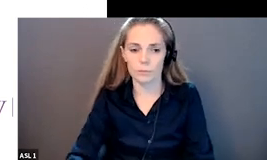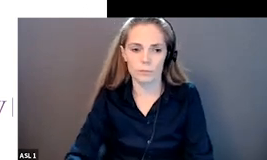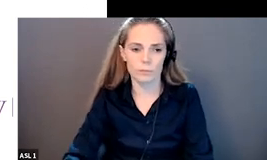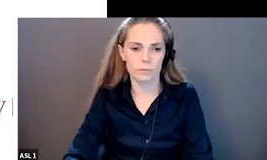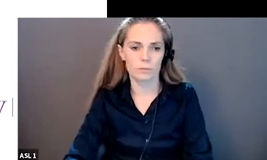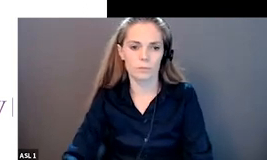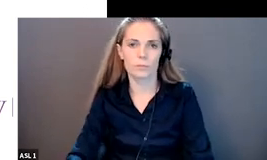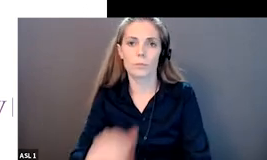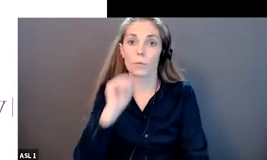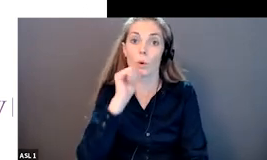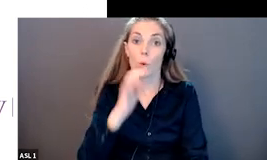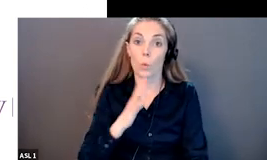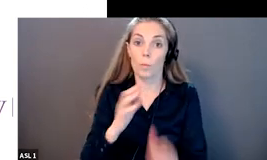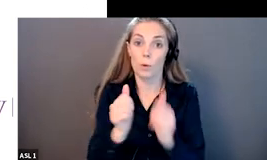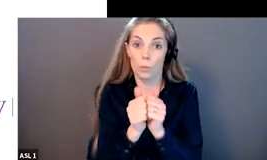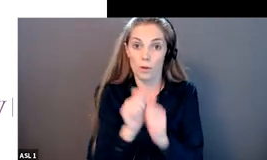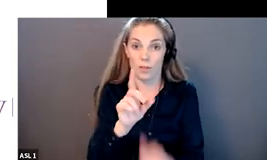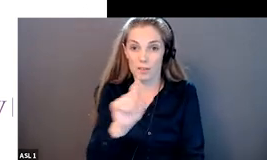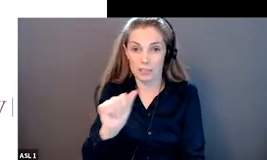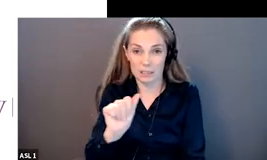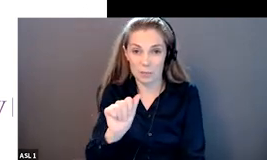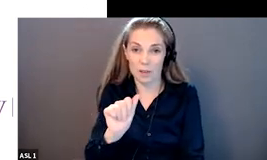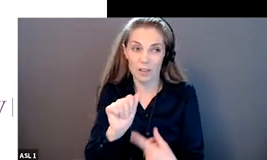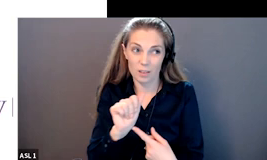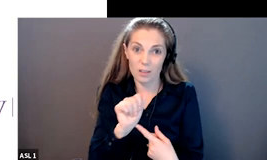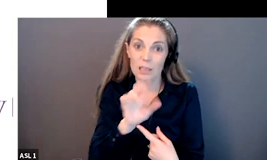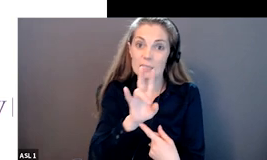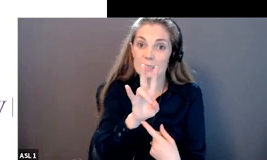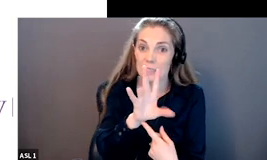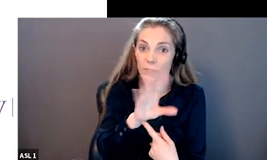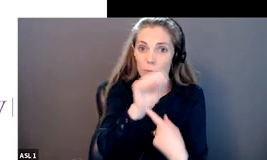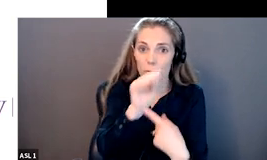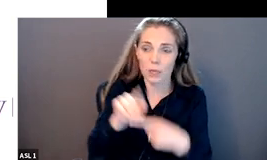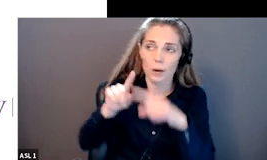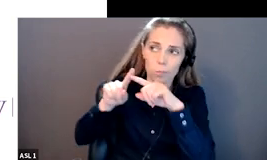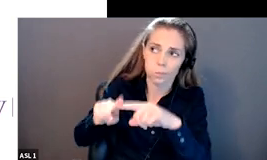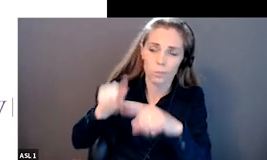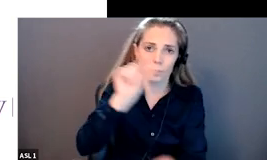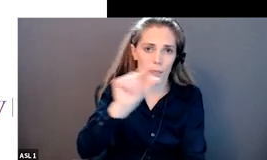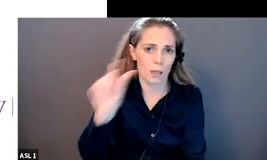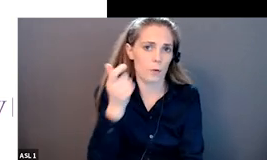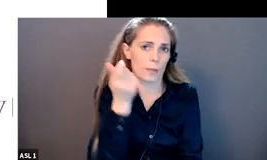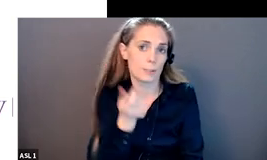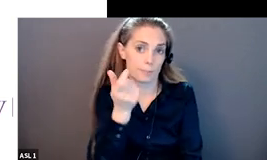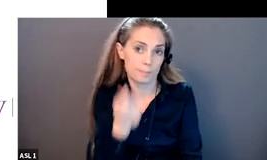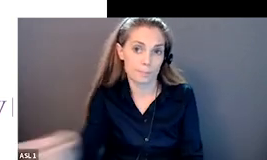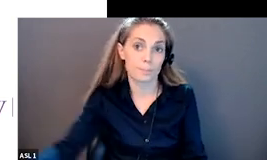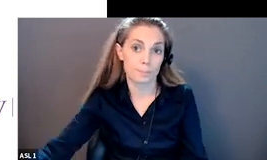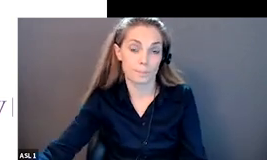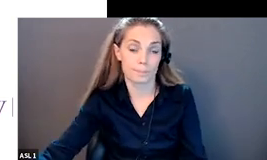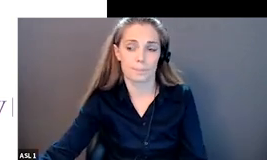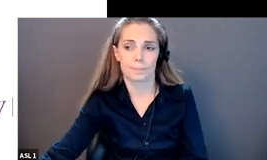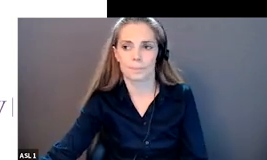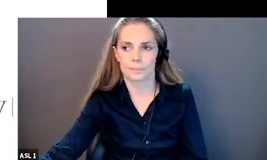disabilities being made up by government support we know that people with disabilities find alternatives